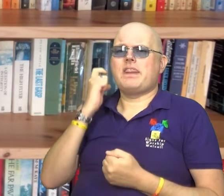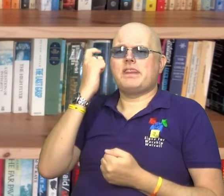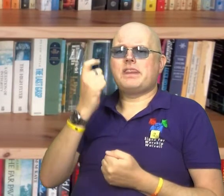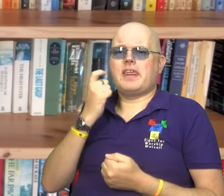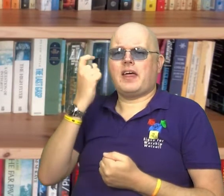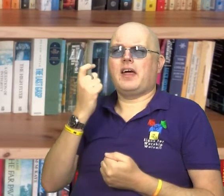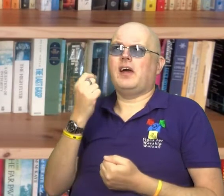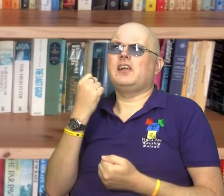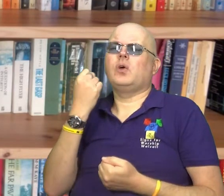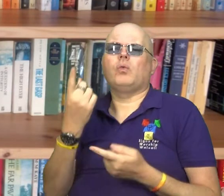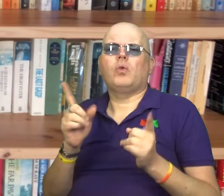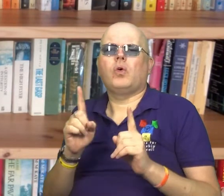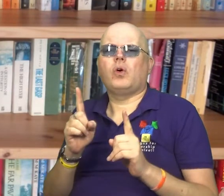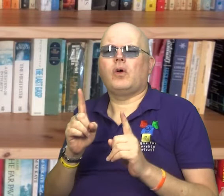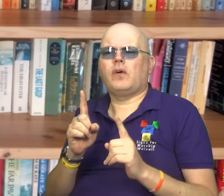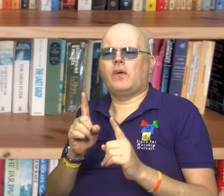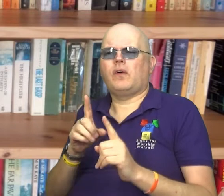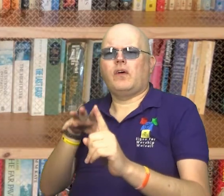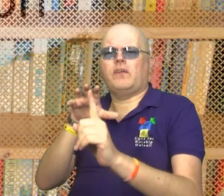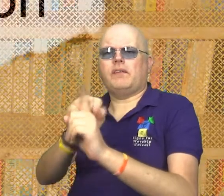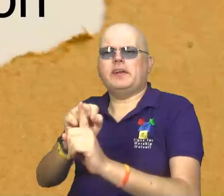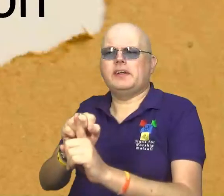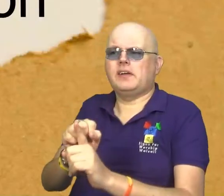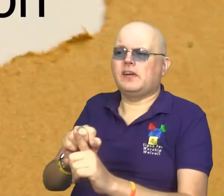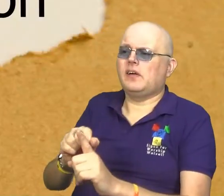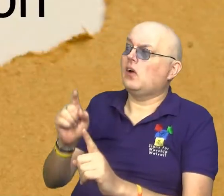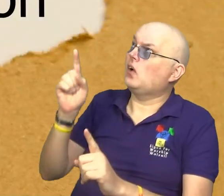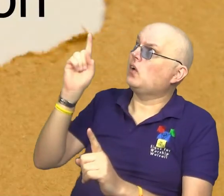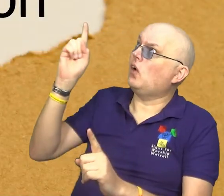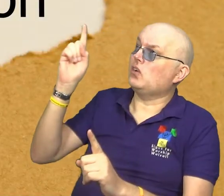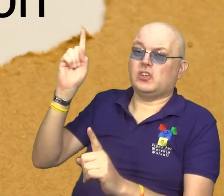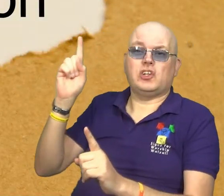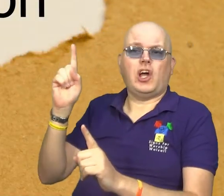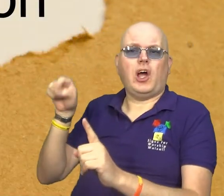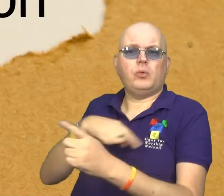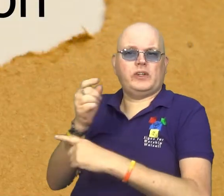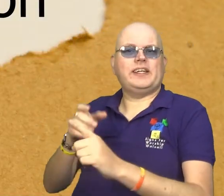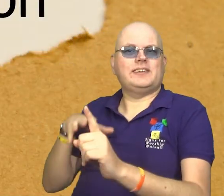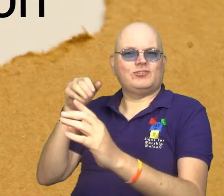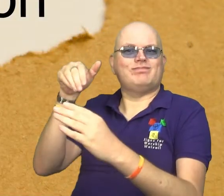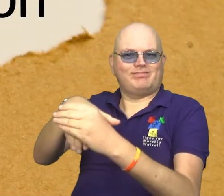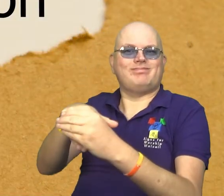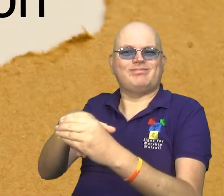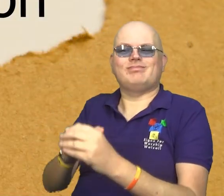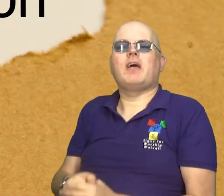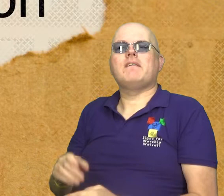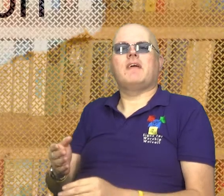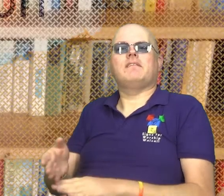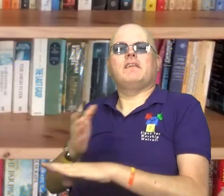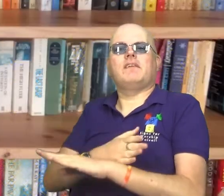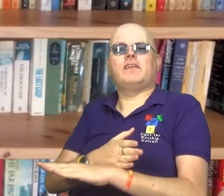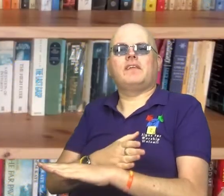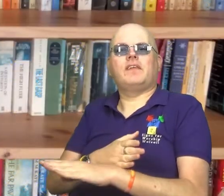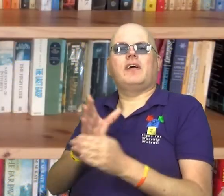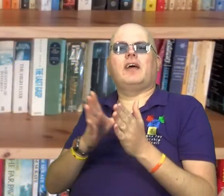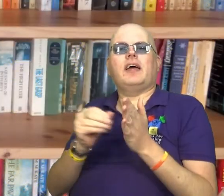we are thinking about the idea of finding out what God is doing, and joining in. But